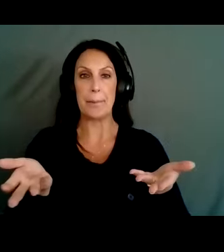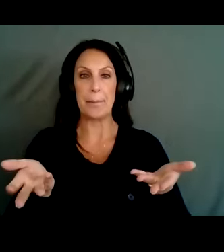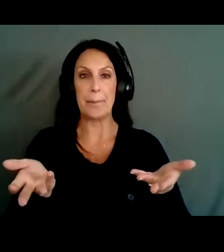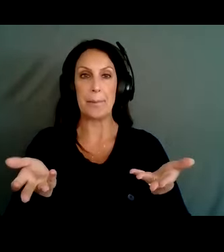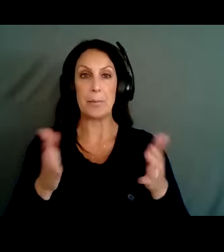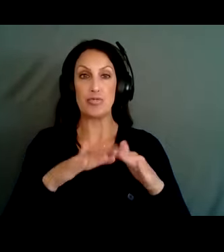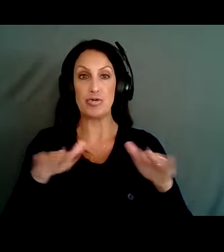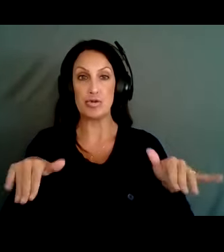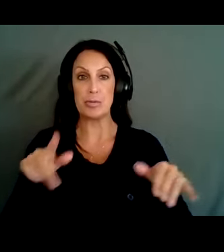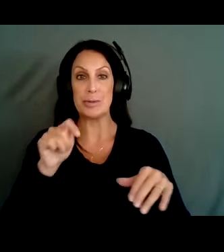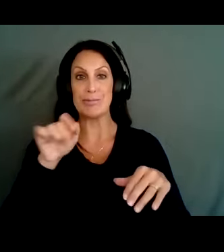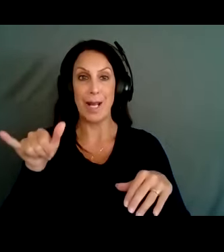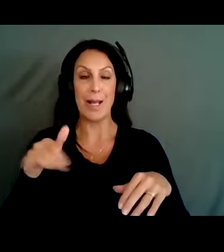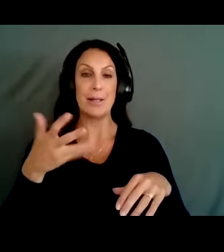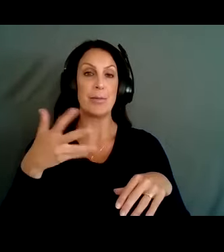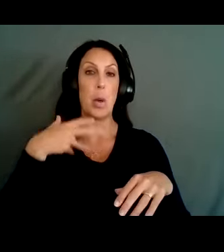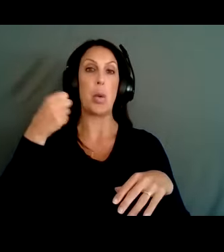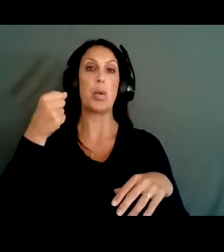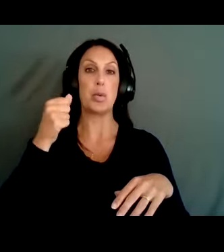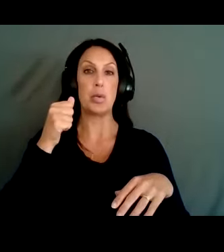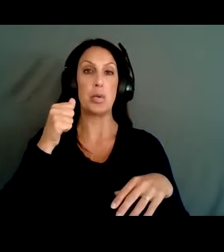Children, Tay, adults or older adults?